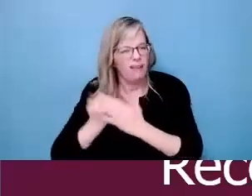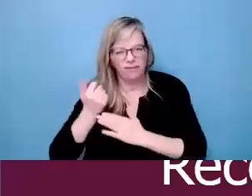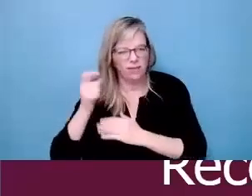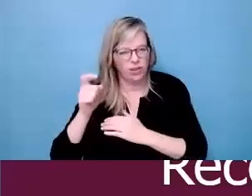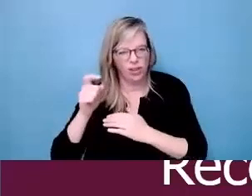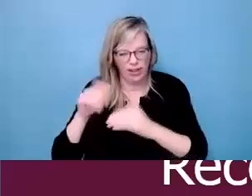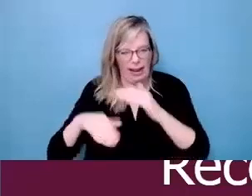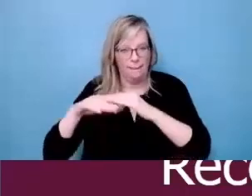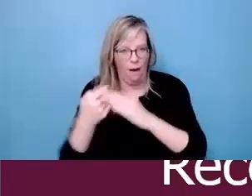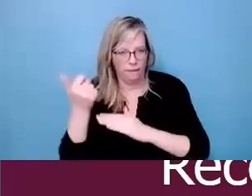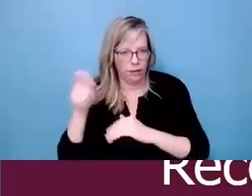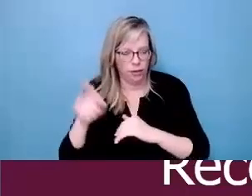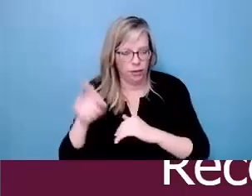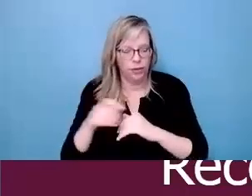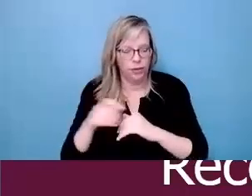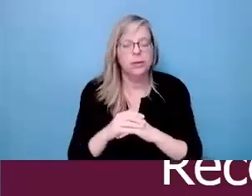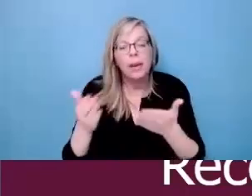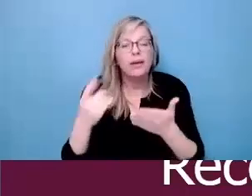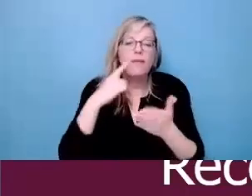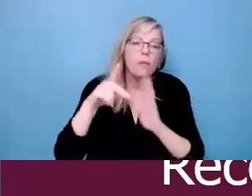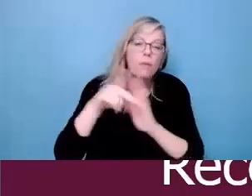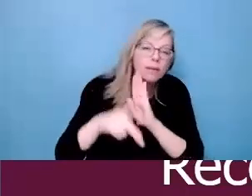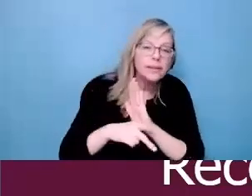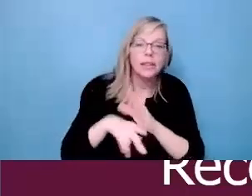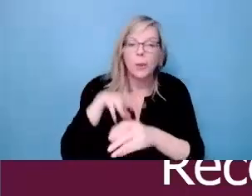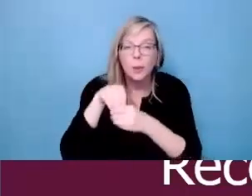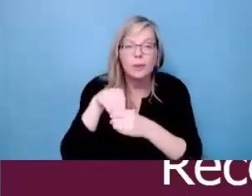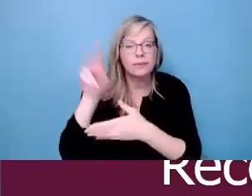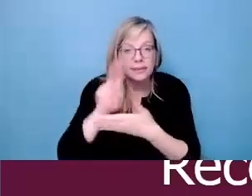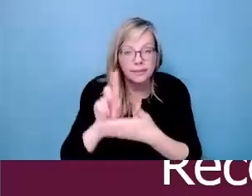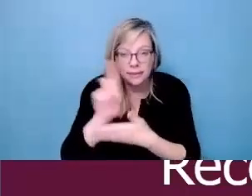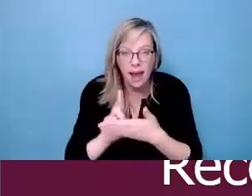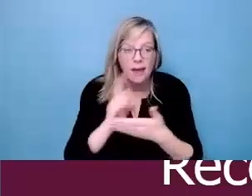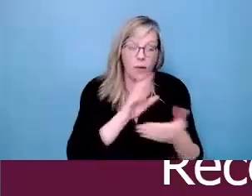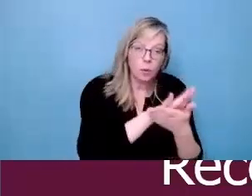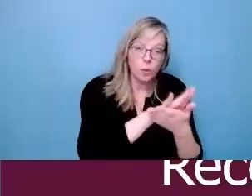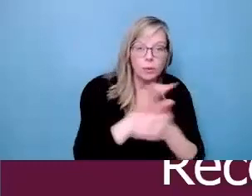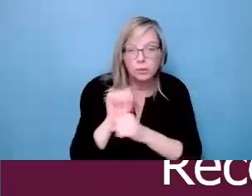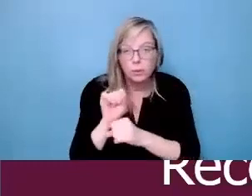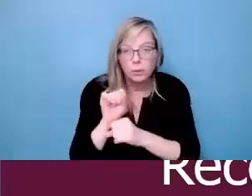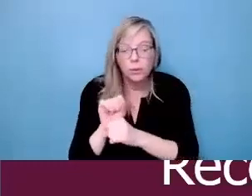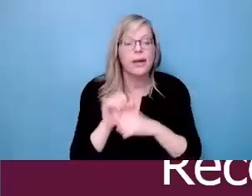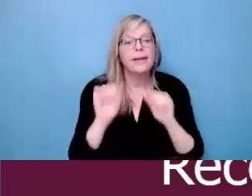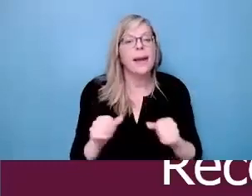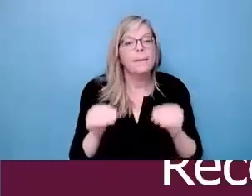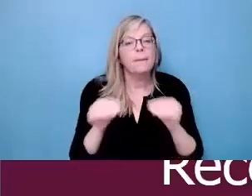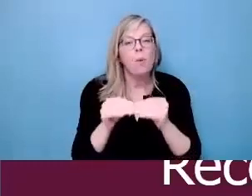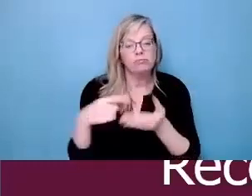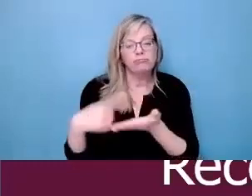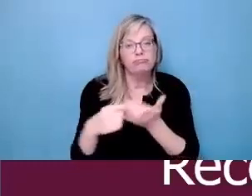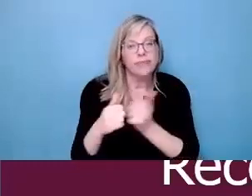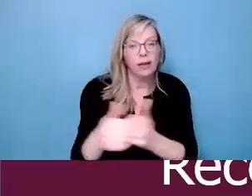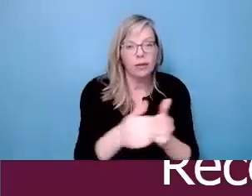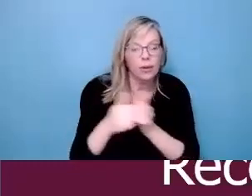We recommend creating policies that inform inclusive design and post secondary education, more accessible and collaborative